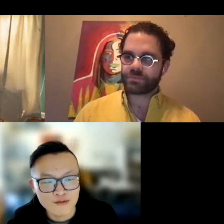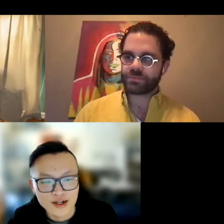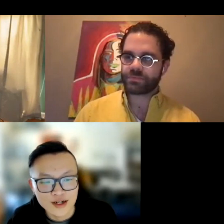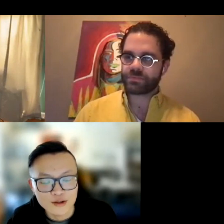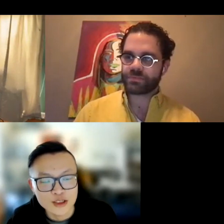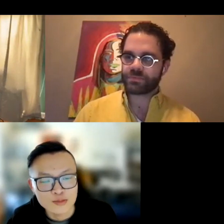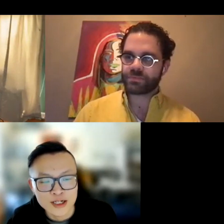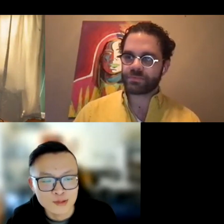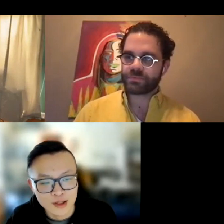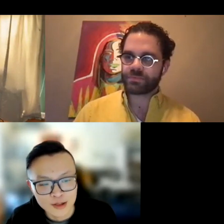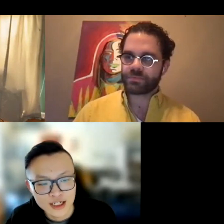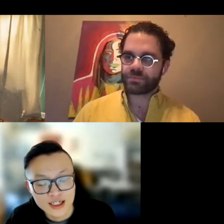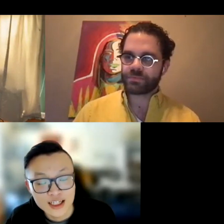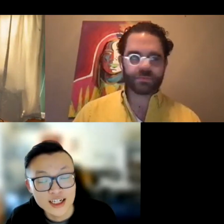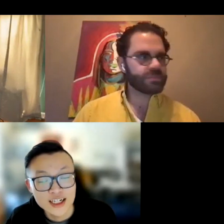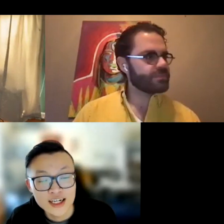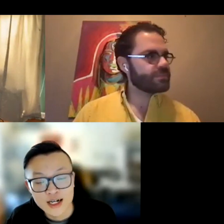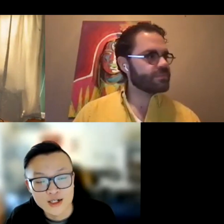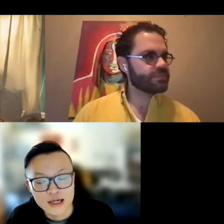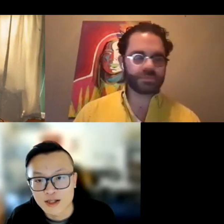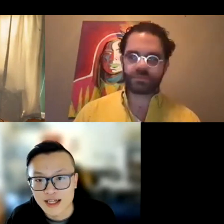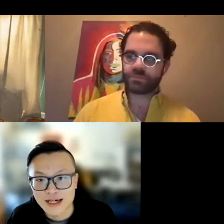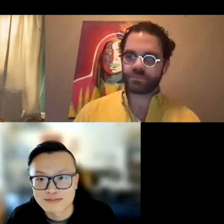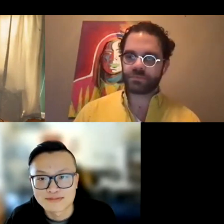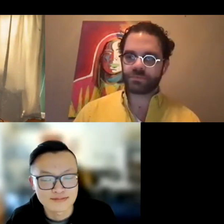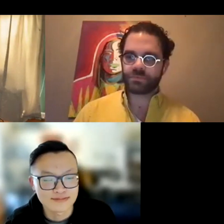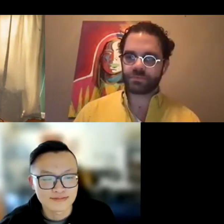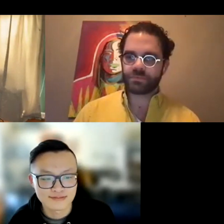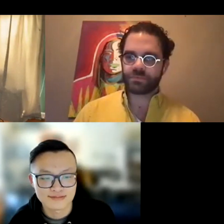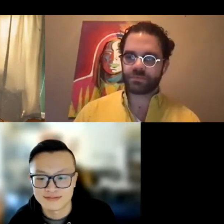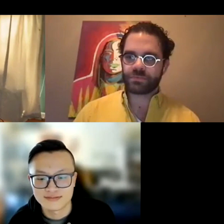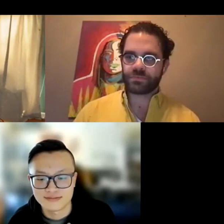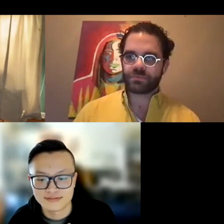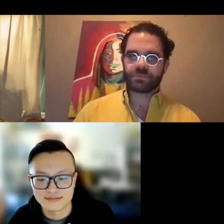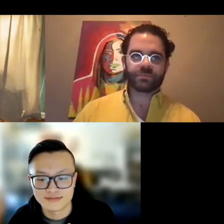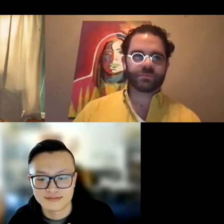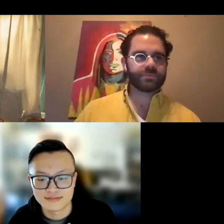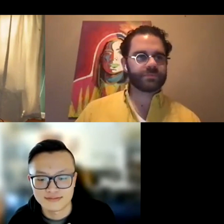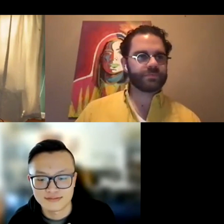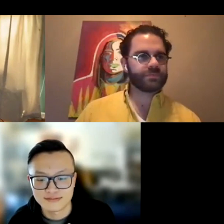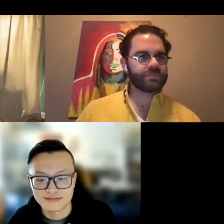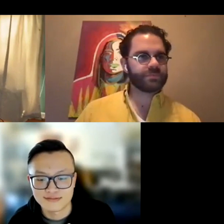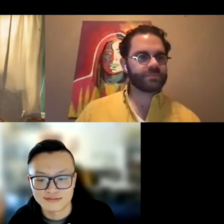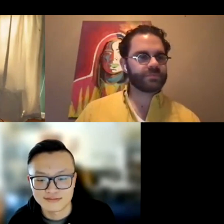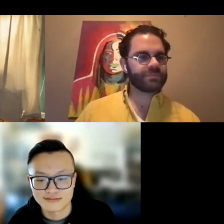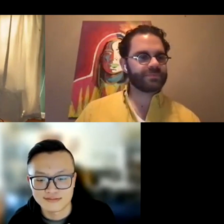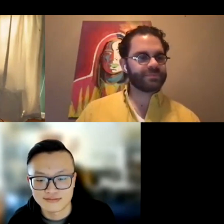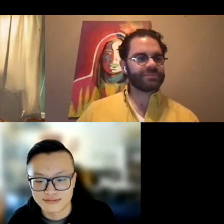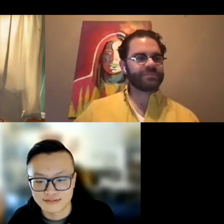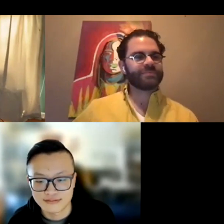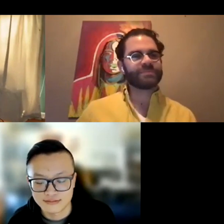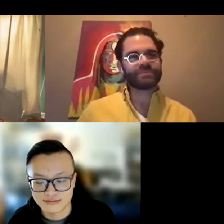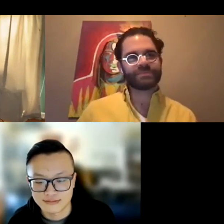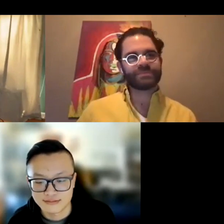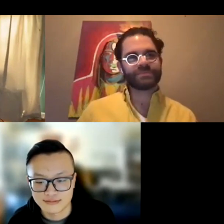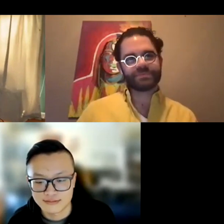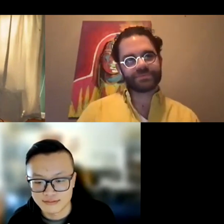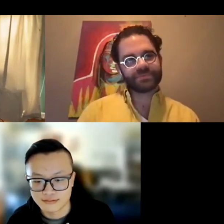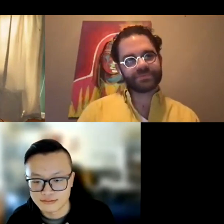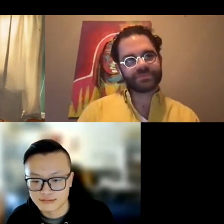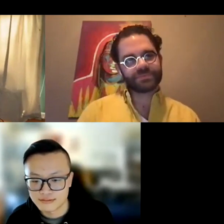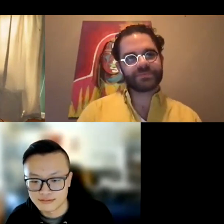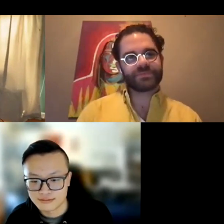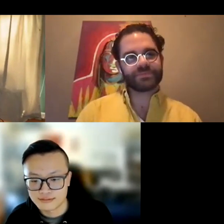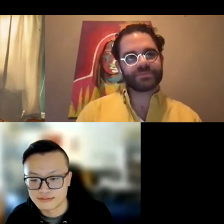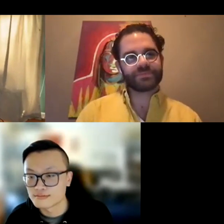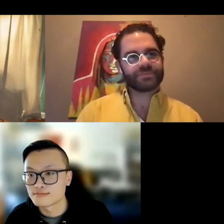be part of the RespectAbility Entertainment Lab. Yay, thank you all for being here. Super excited to dive